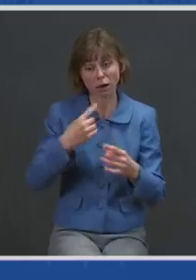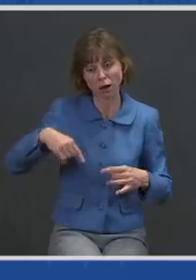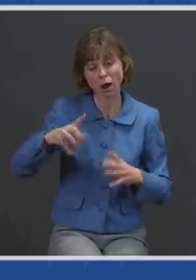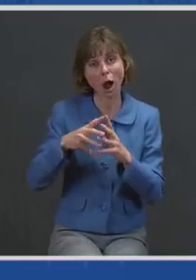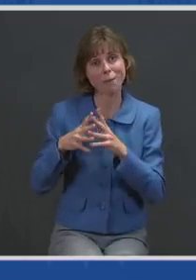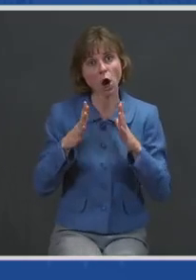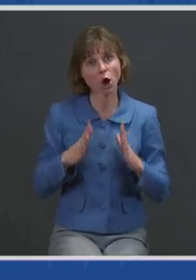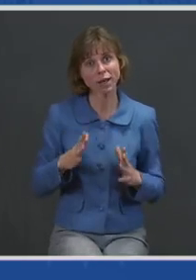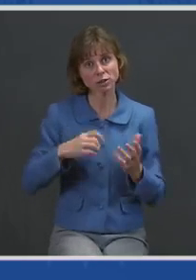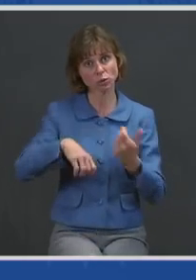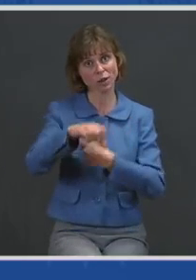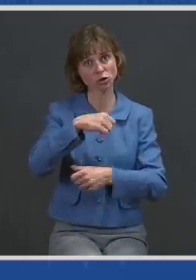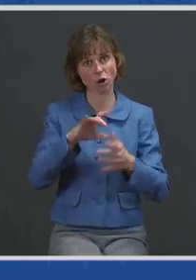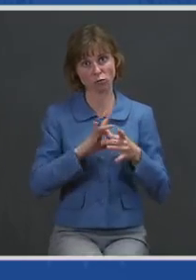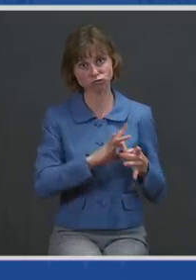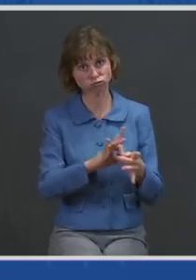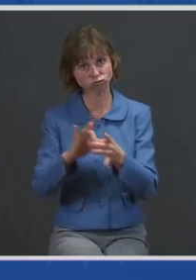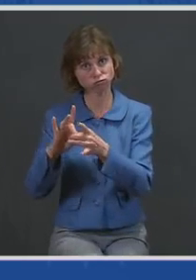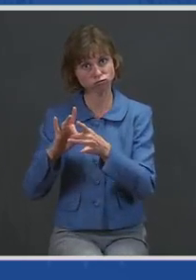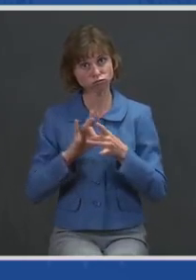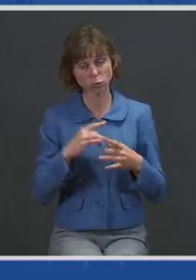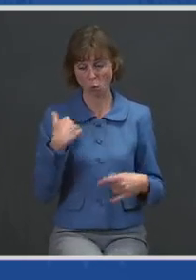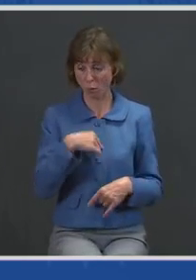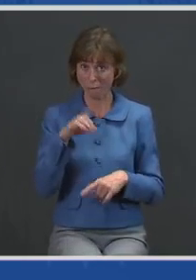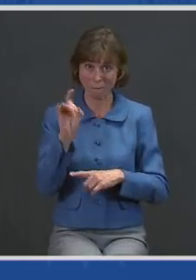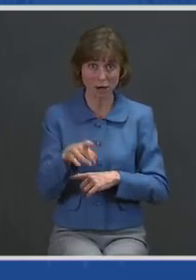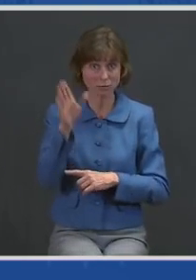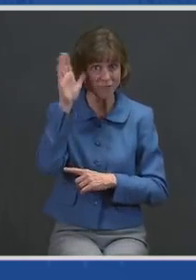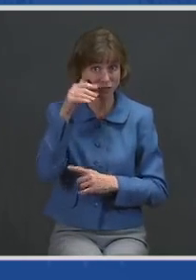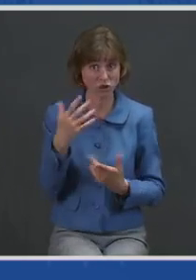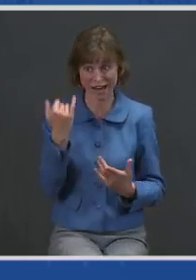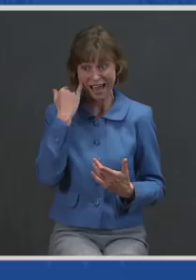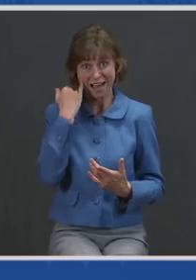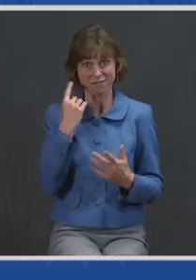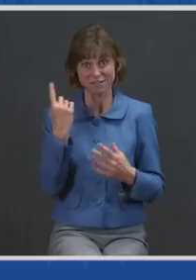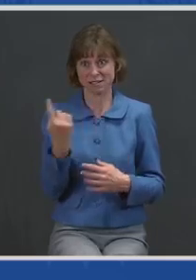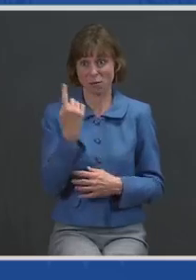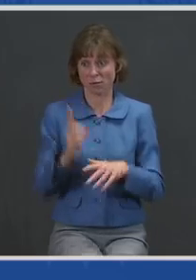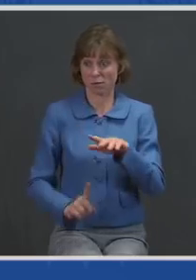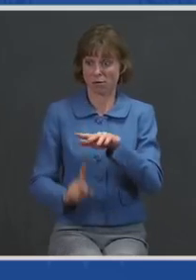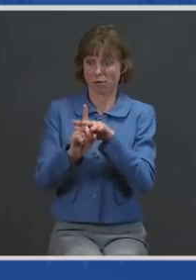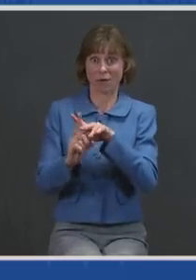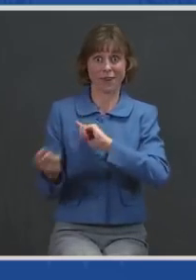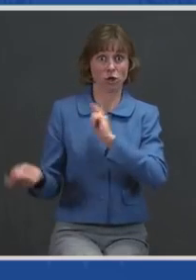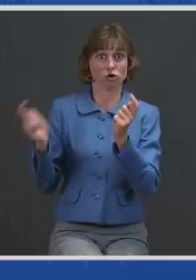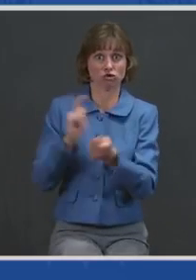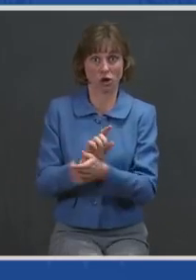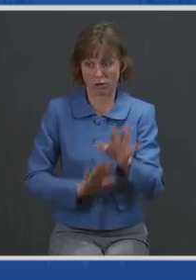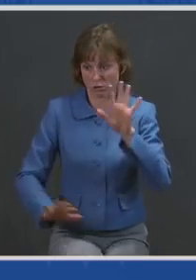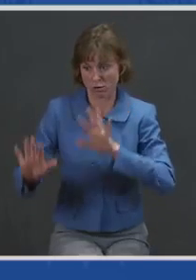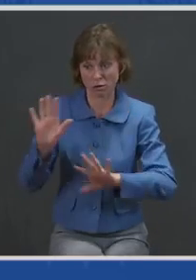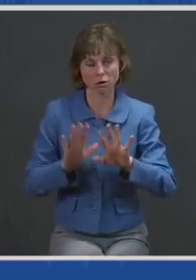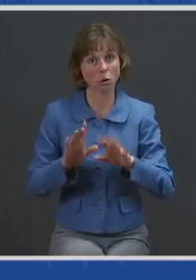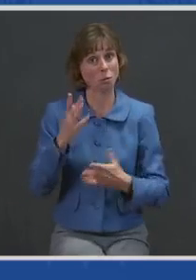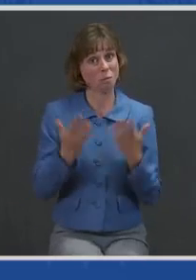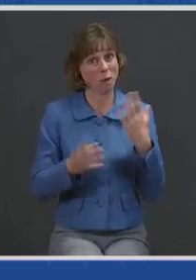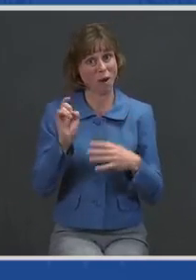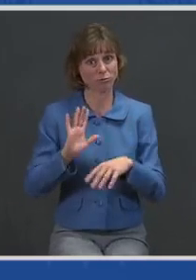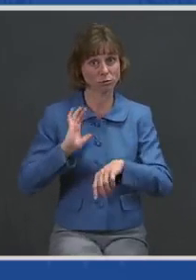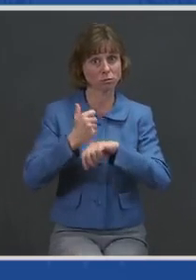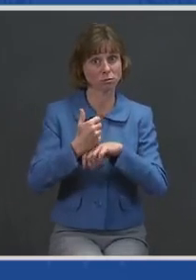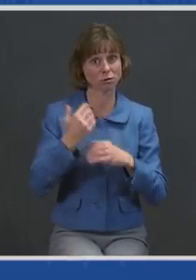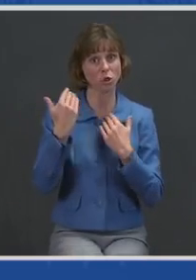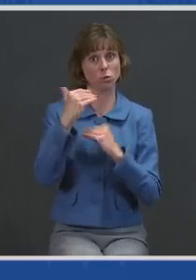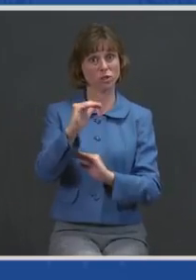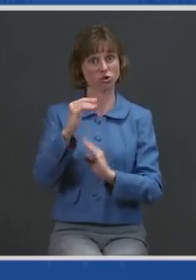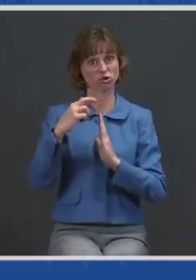We if we don't stay vigilant and the conditions change, then we may have to reinstate restrictions to get back on